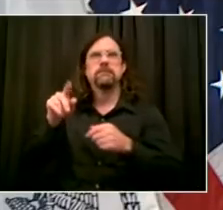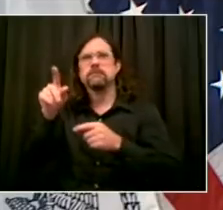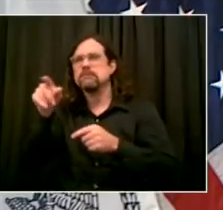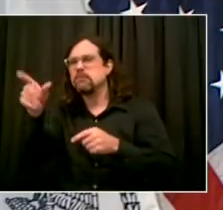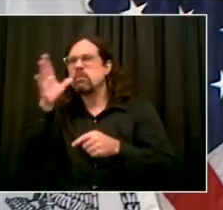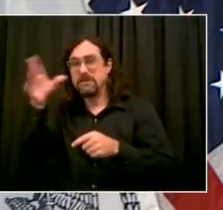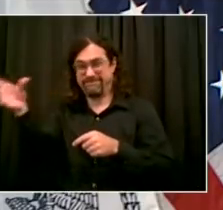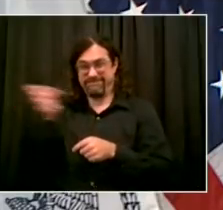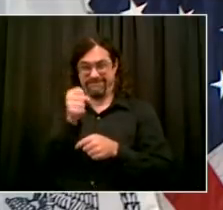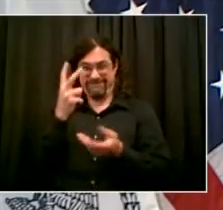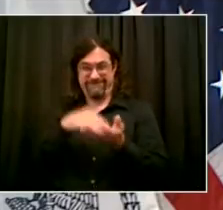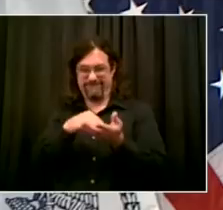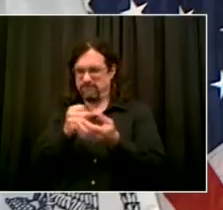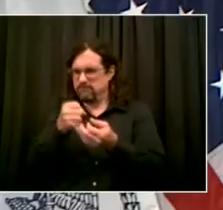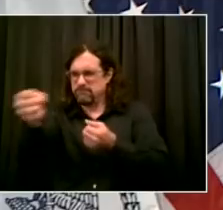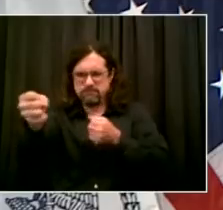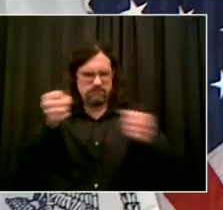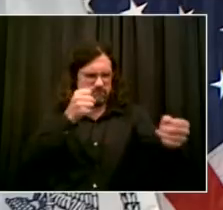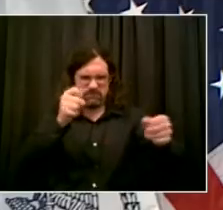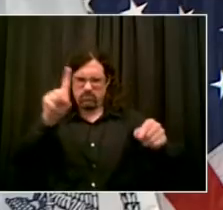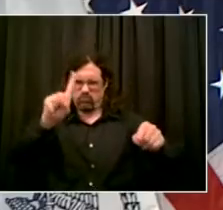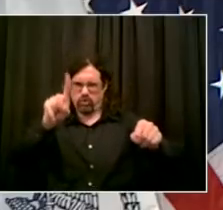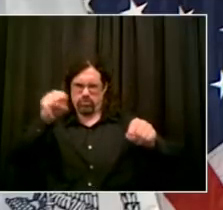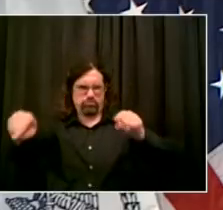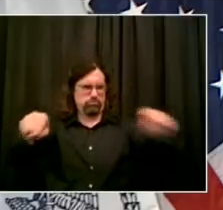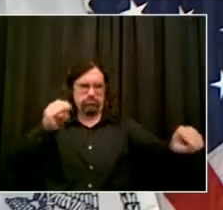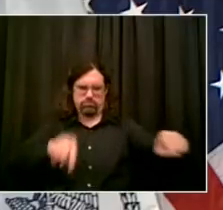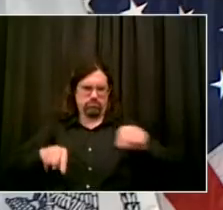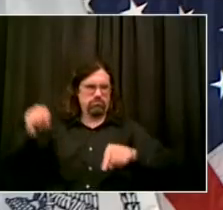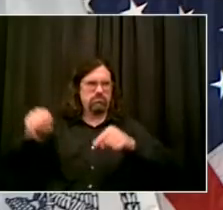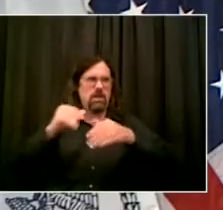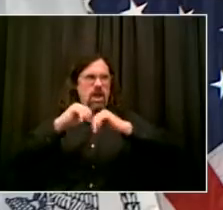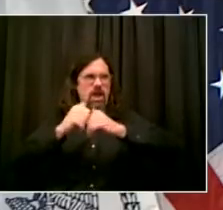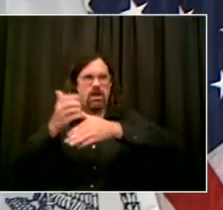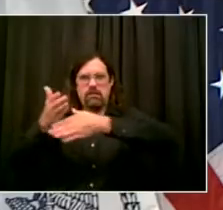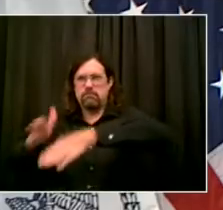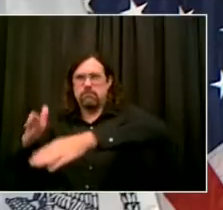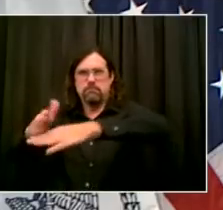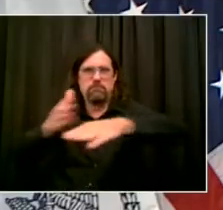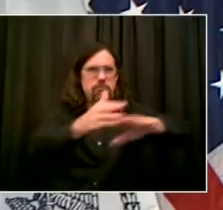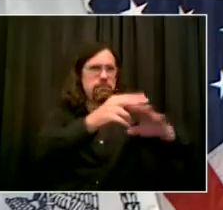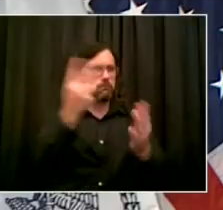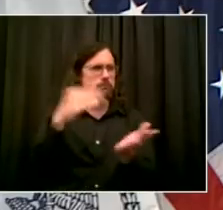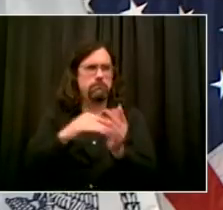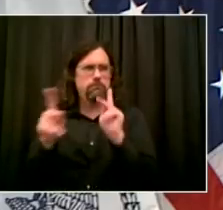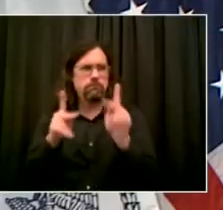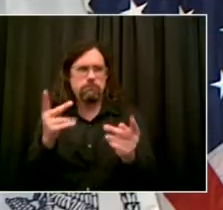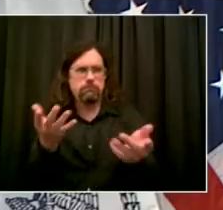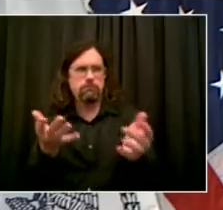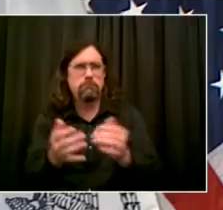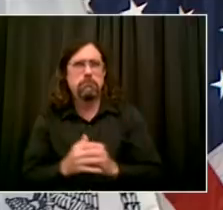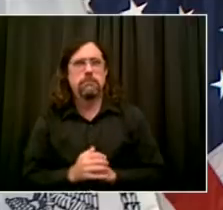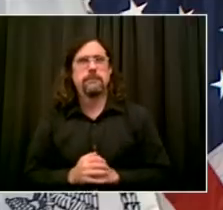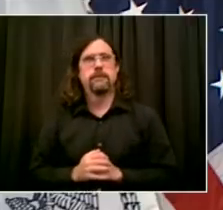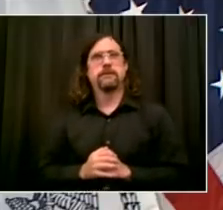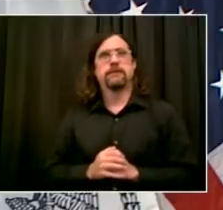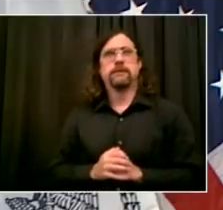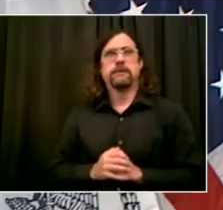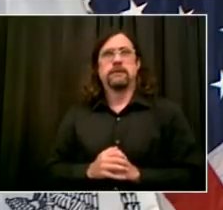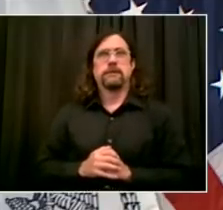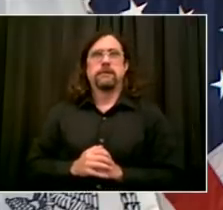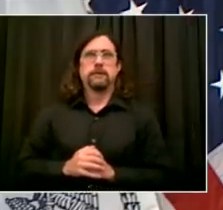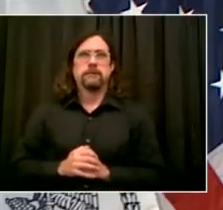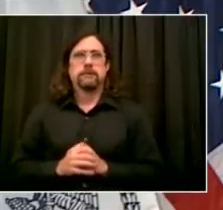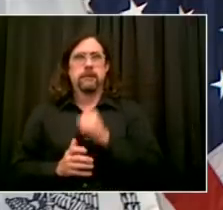talking about roughly 1,600 public schools, some multiple schools in the same building.